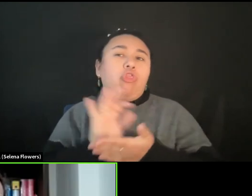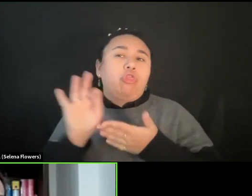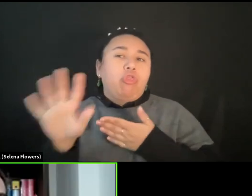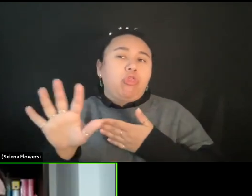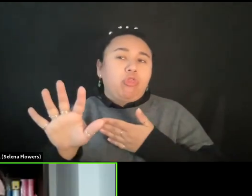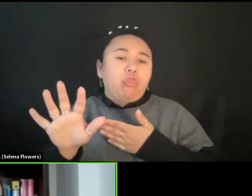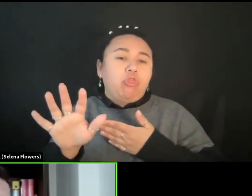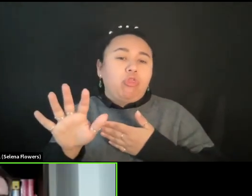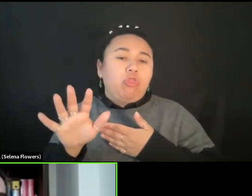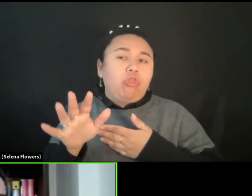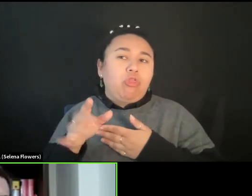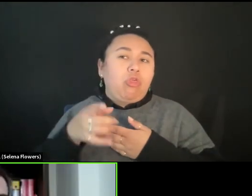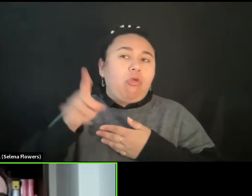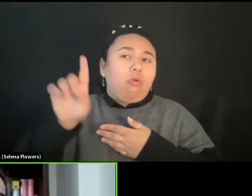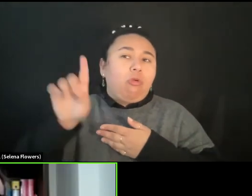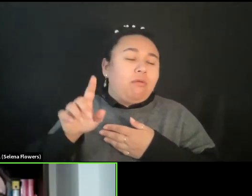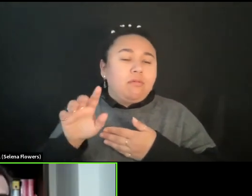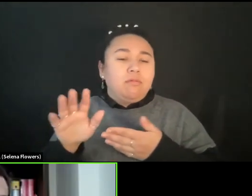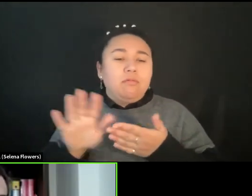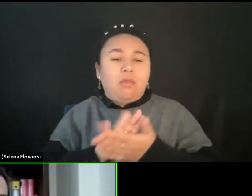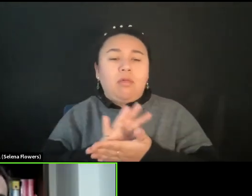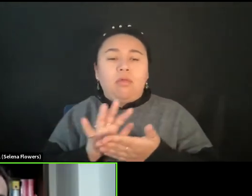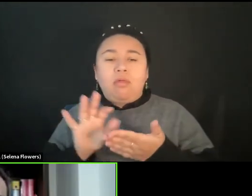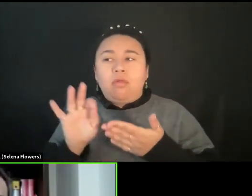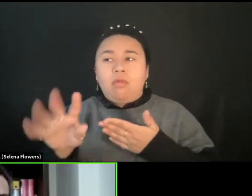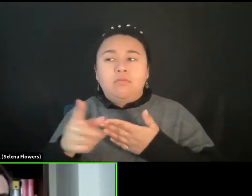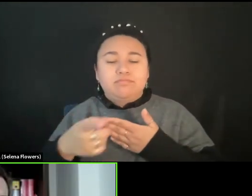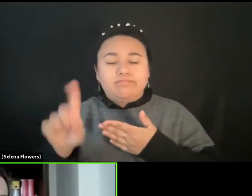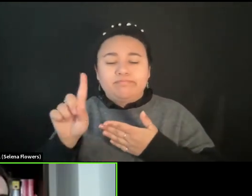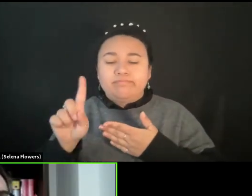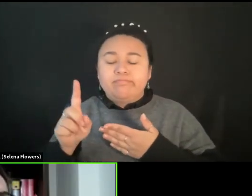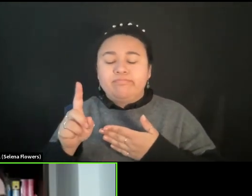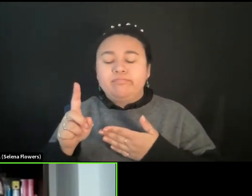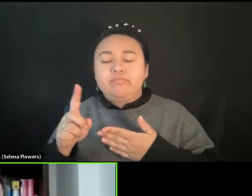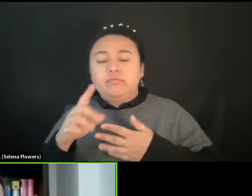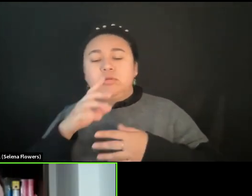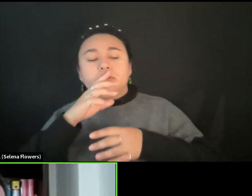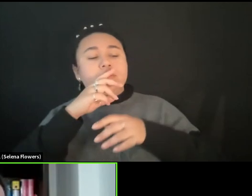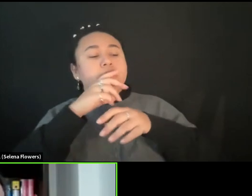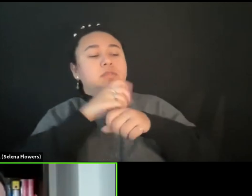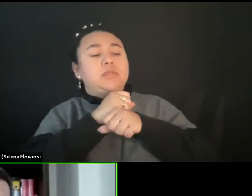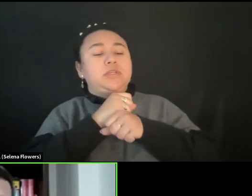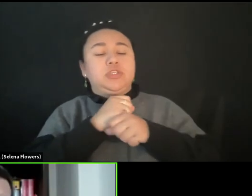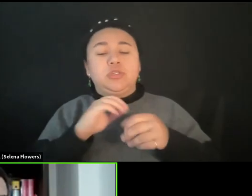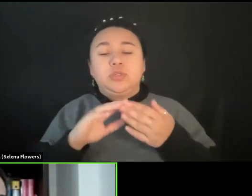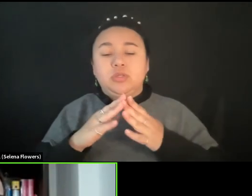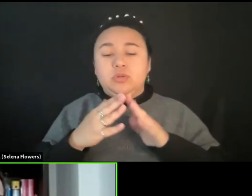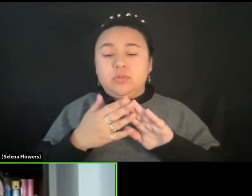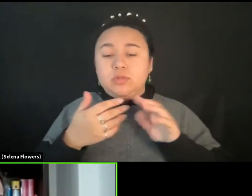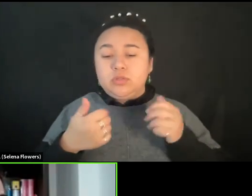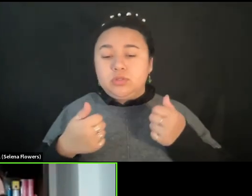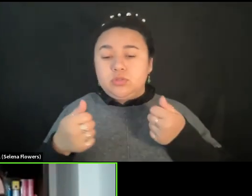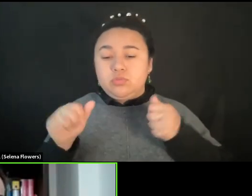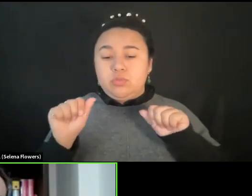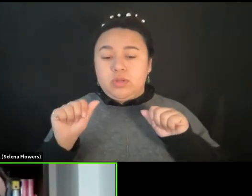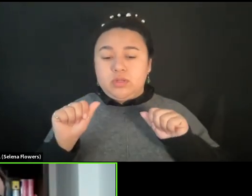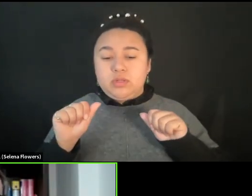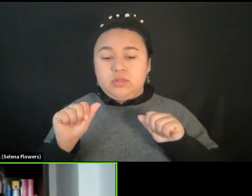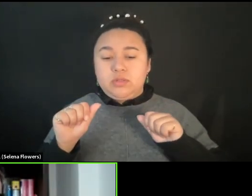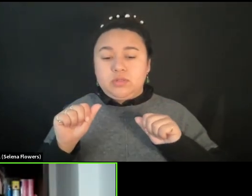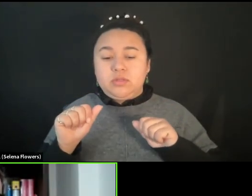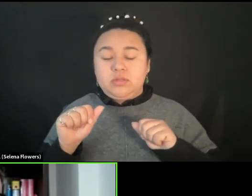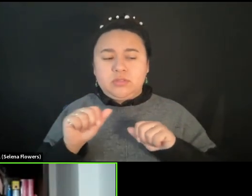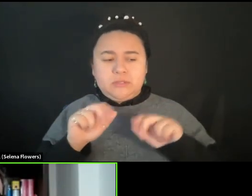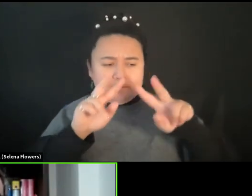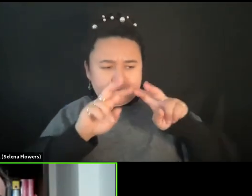do it very good. Each, both parts, the censorship committee tried to decode